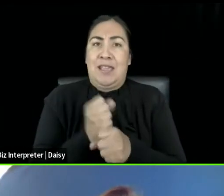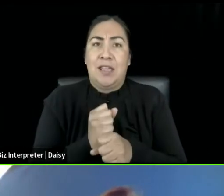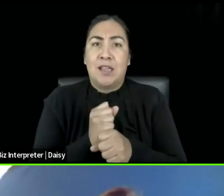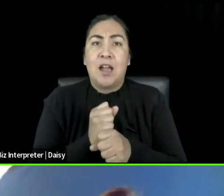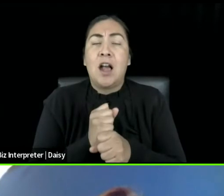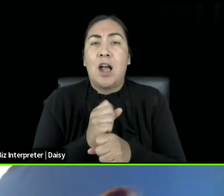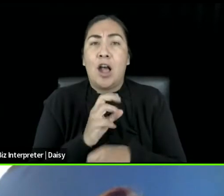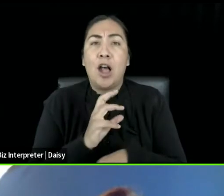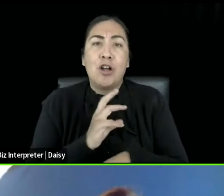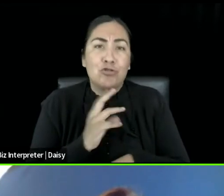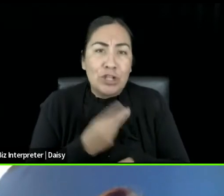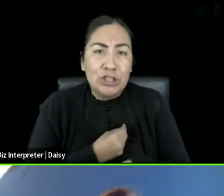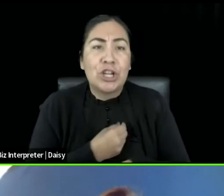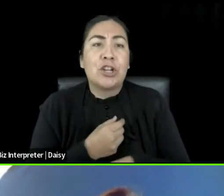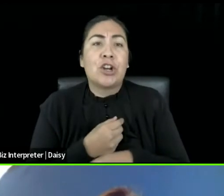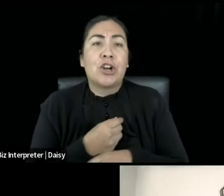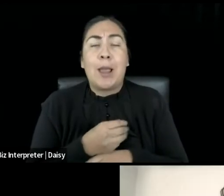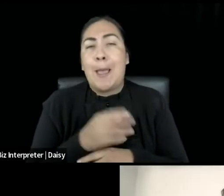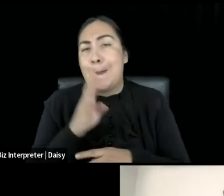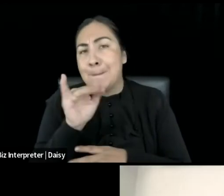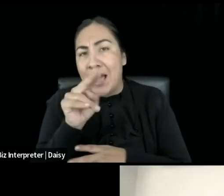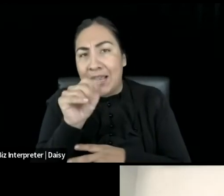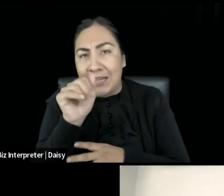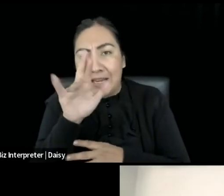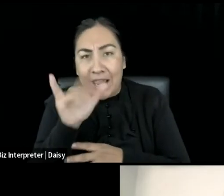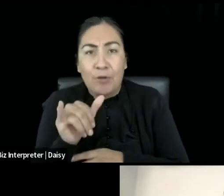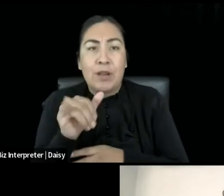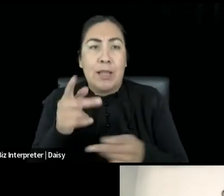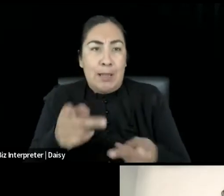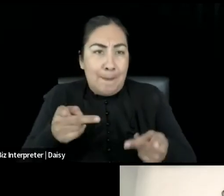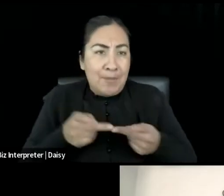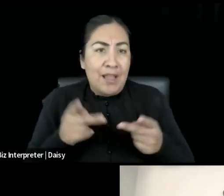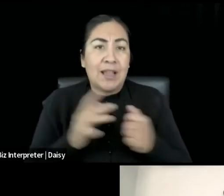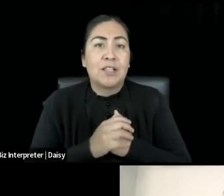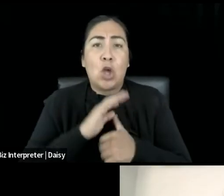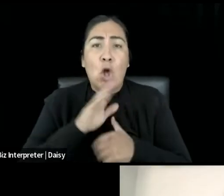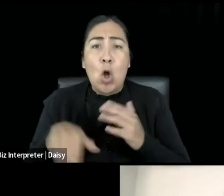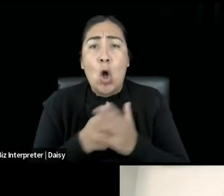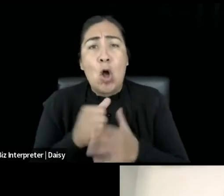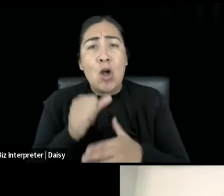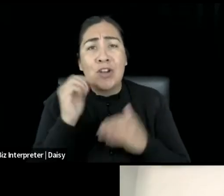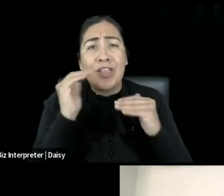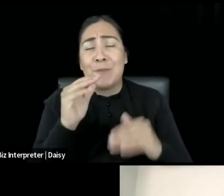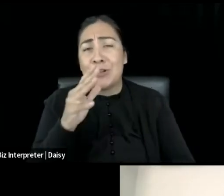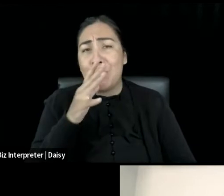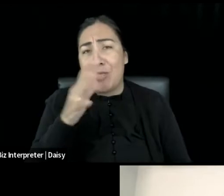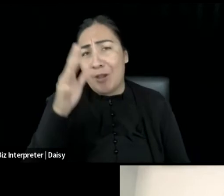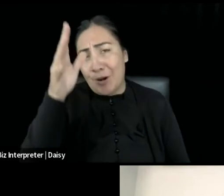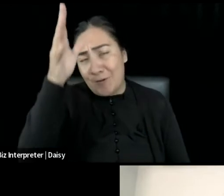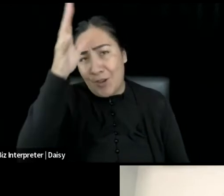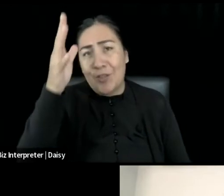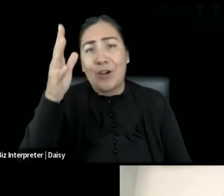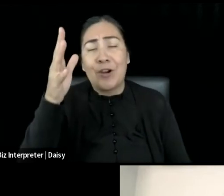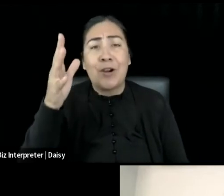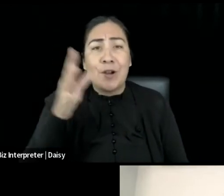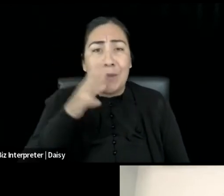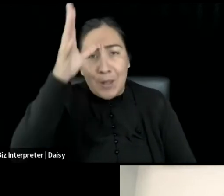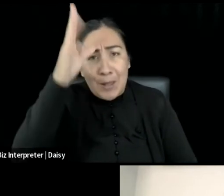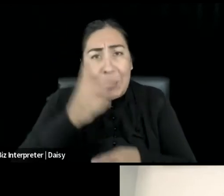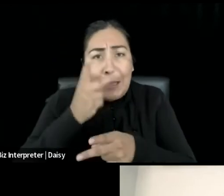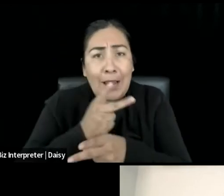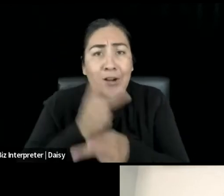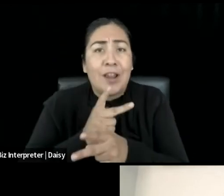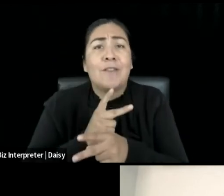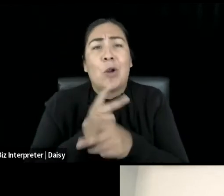All language that includes but is not limited to mother, parent, dad, caregiver, etc. applies to any individual